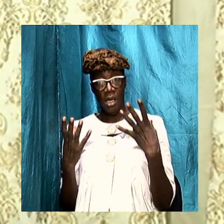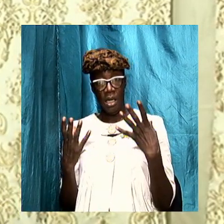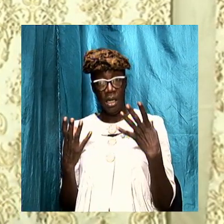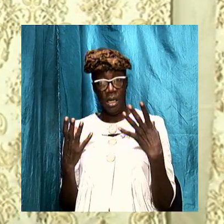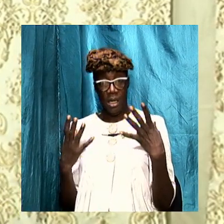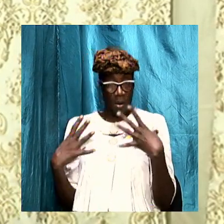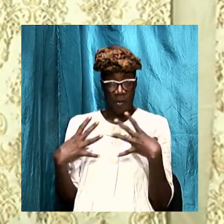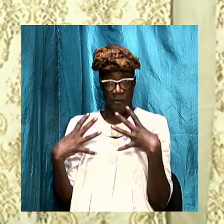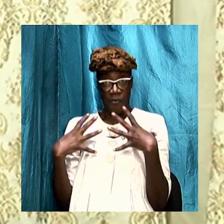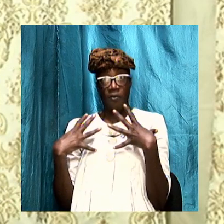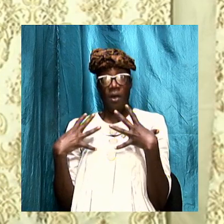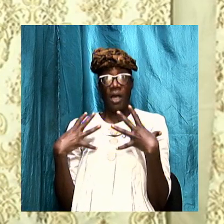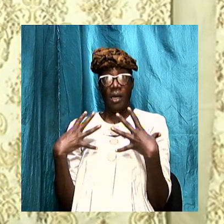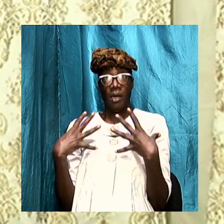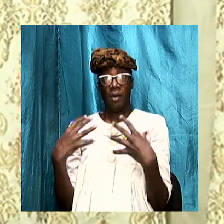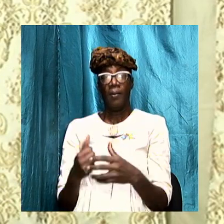afraid